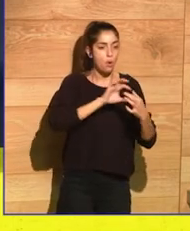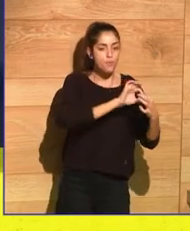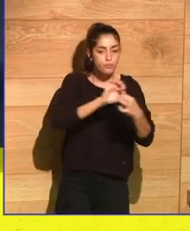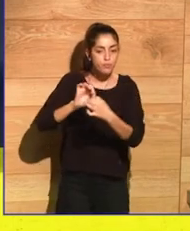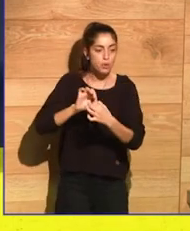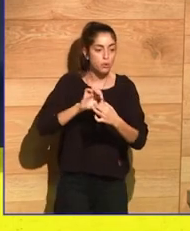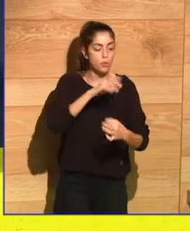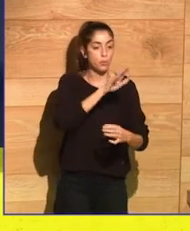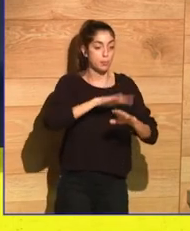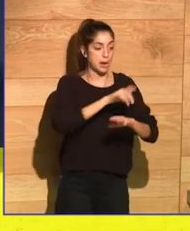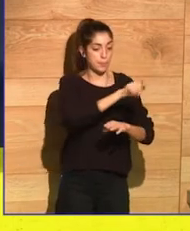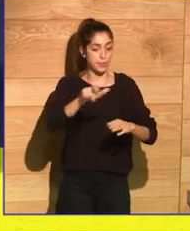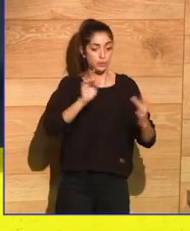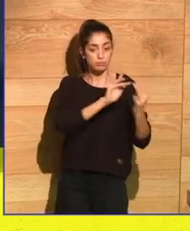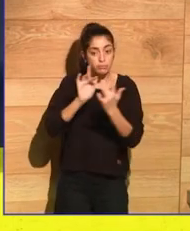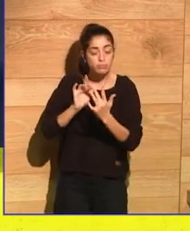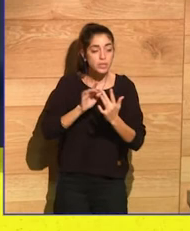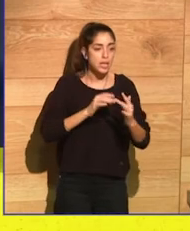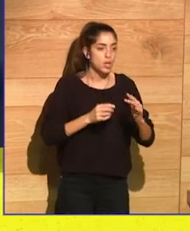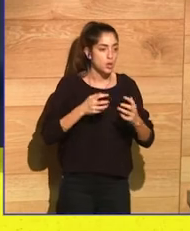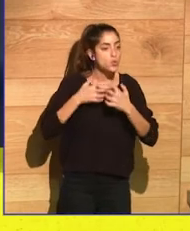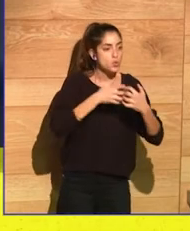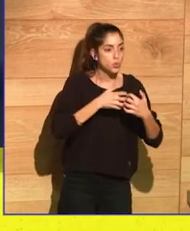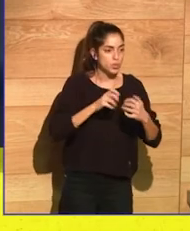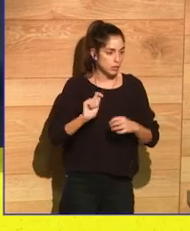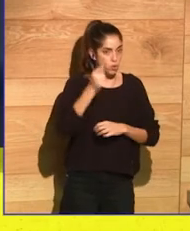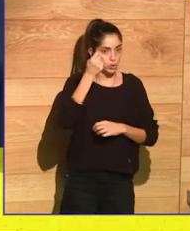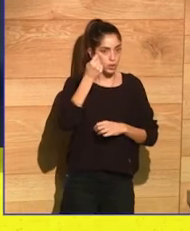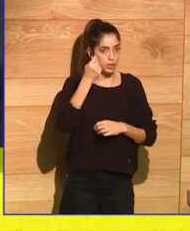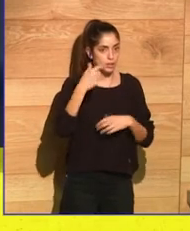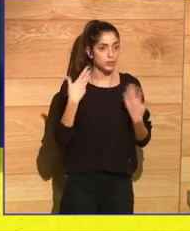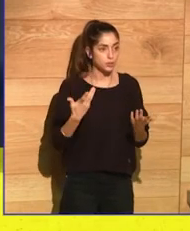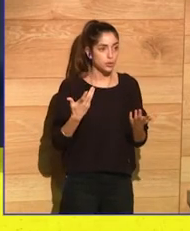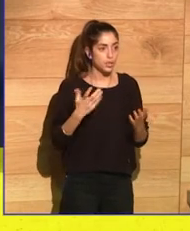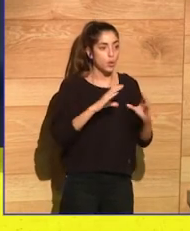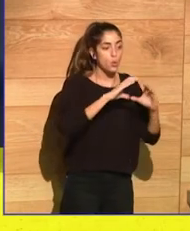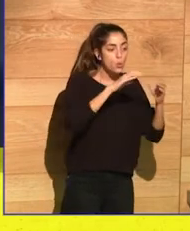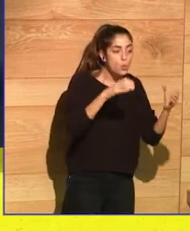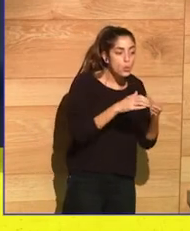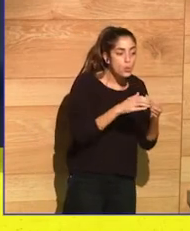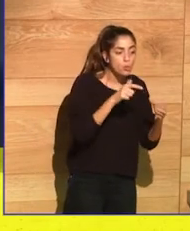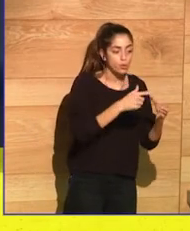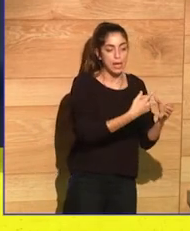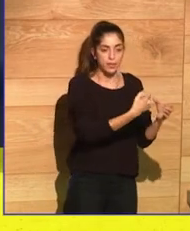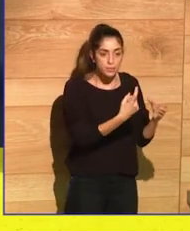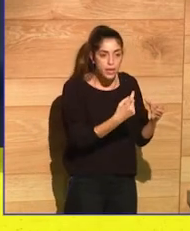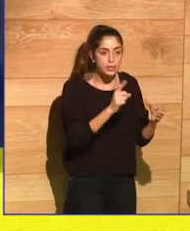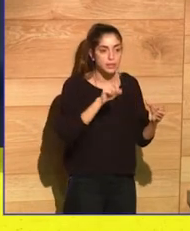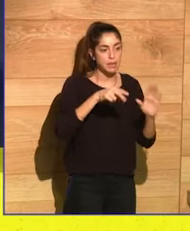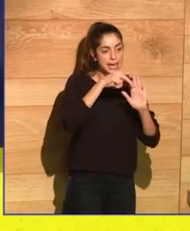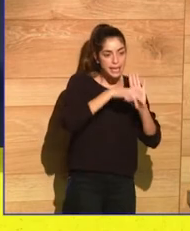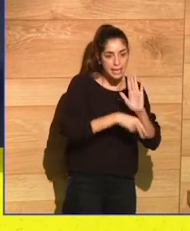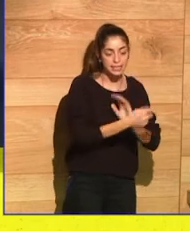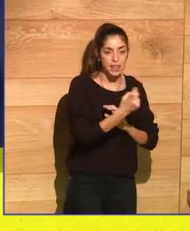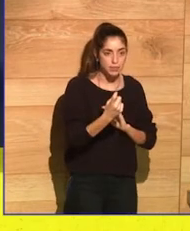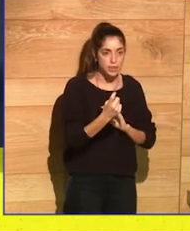to connect with other characters, with other people. There's this need to belong to a group, to have a structure, to